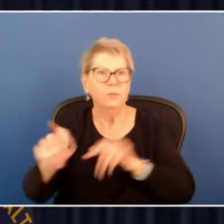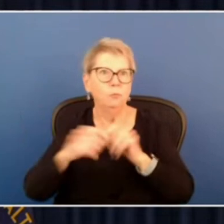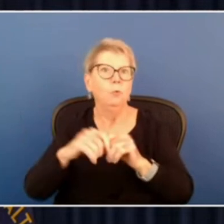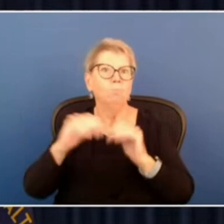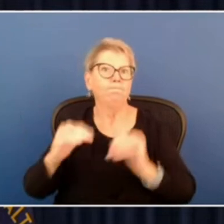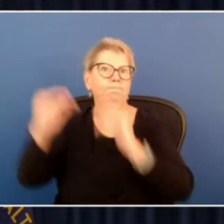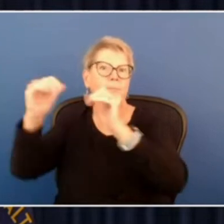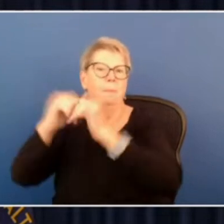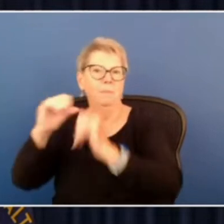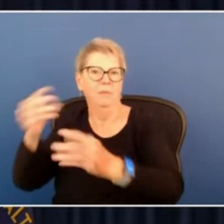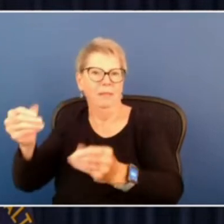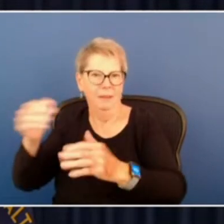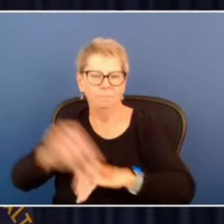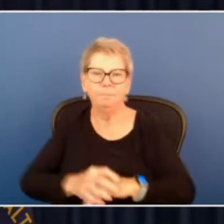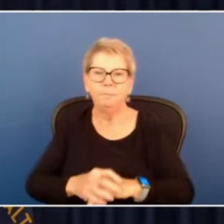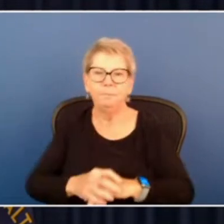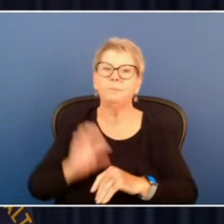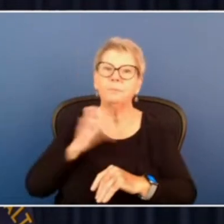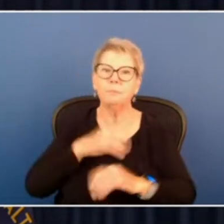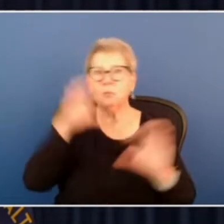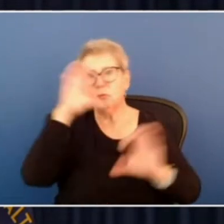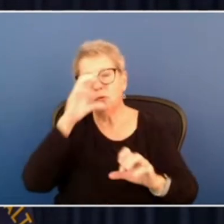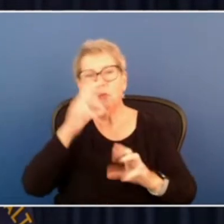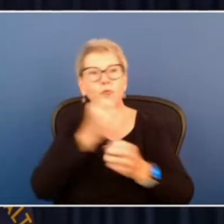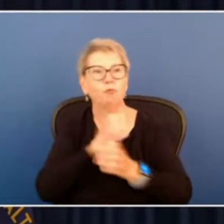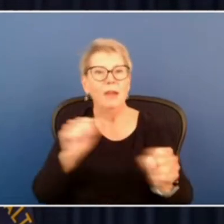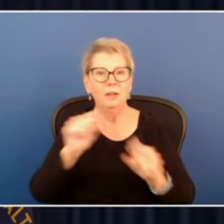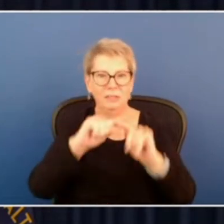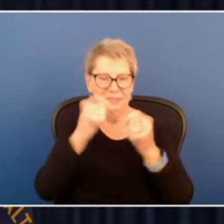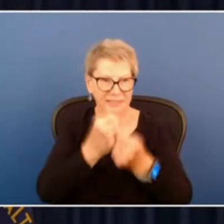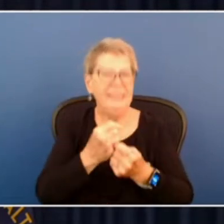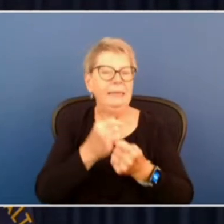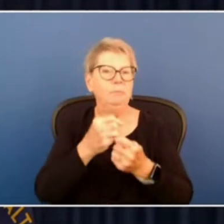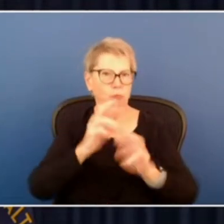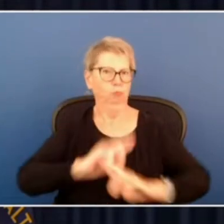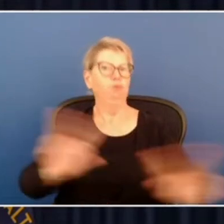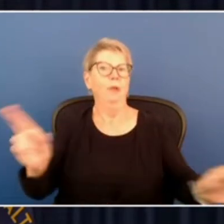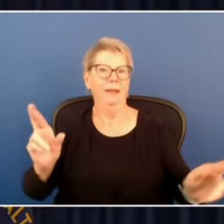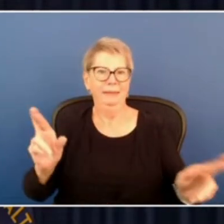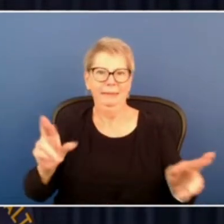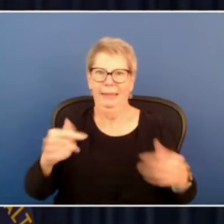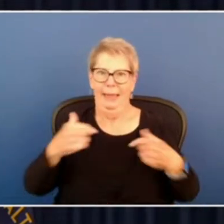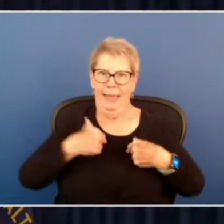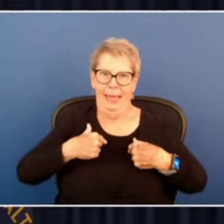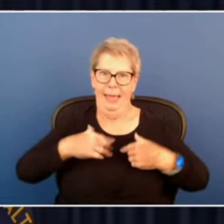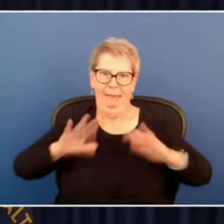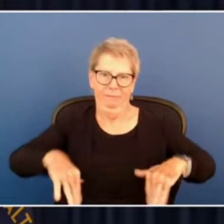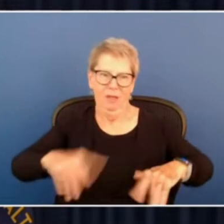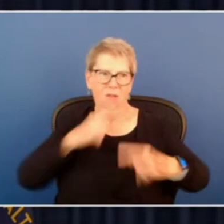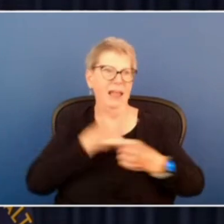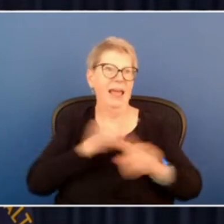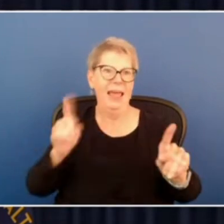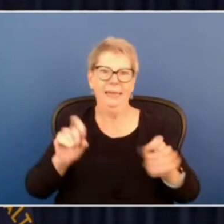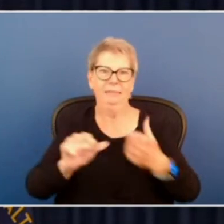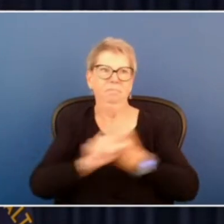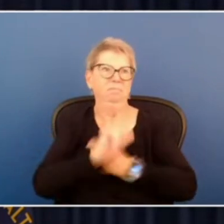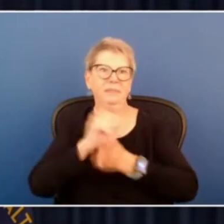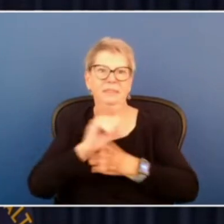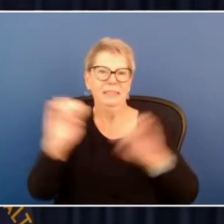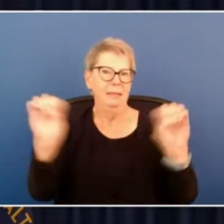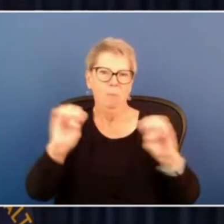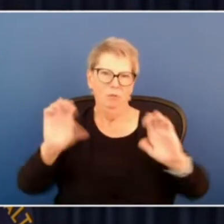stand by, ready to respond should the situation escalate. I have not declared a state of emergency. And right now the forecast